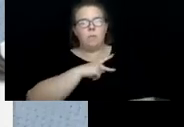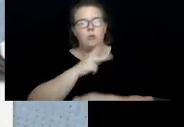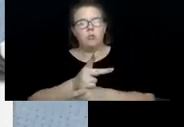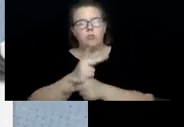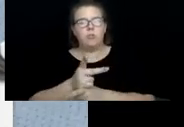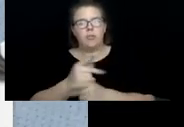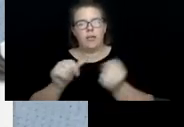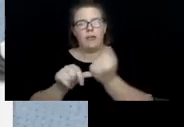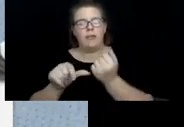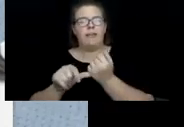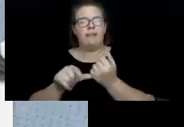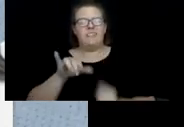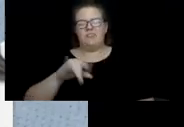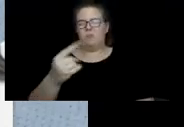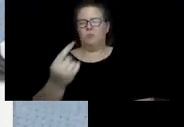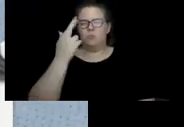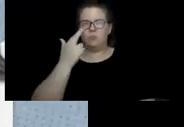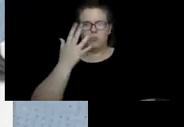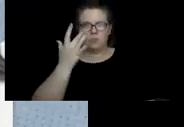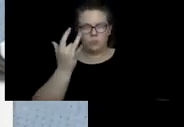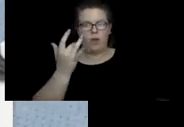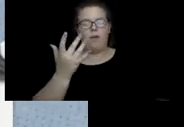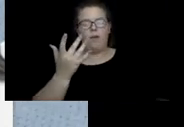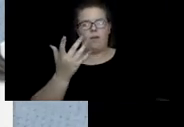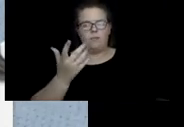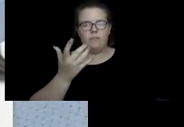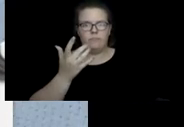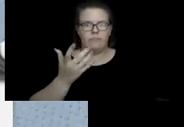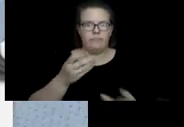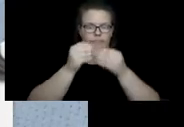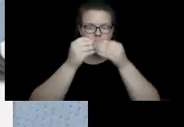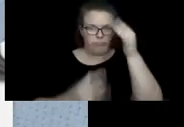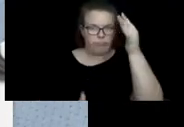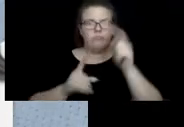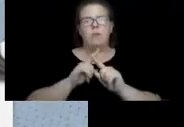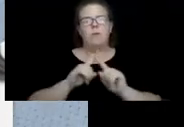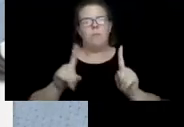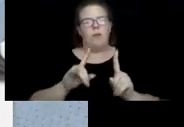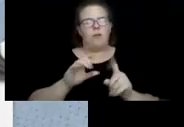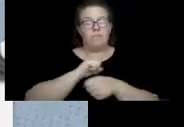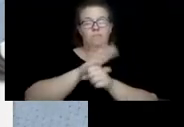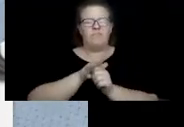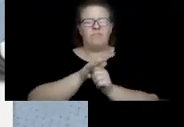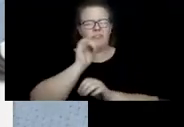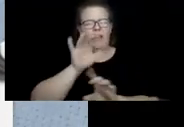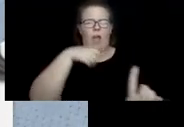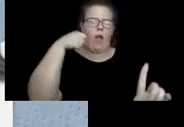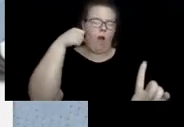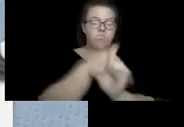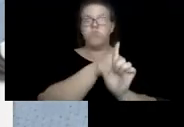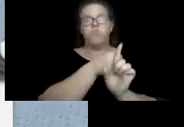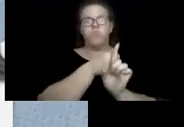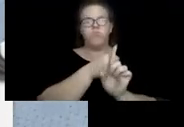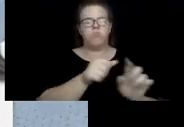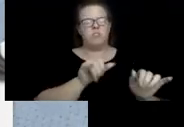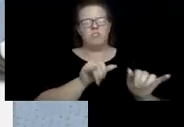is one of the reasons why. But the pandemic really didn't have an impact on that so much as it did where we